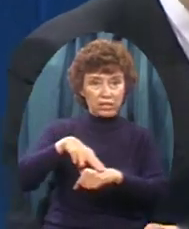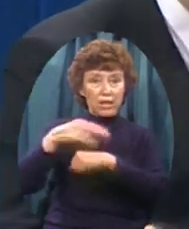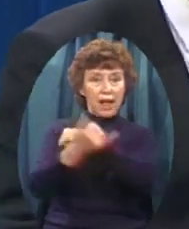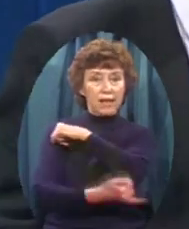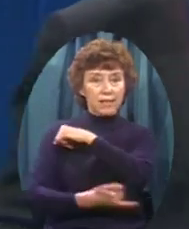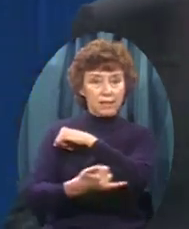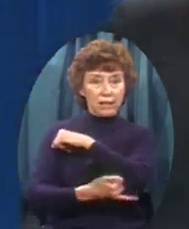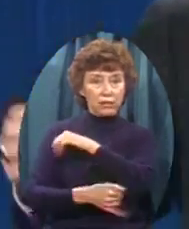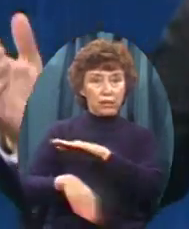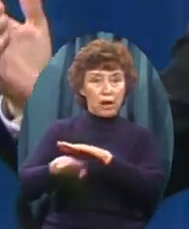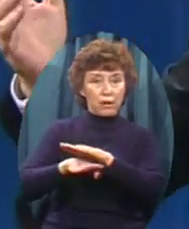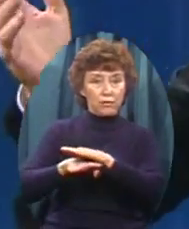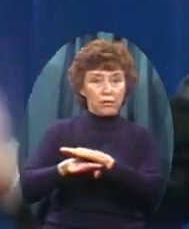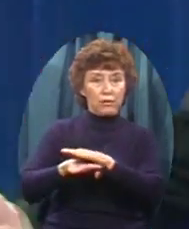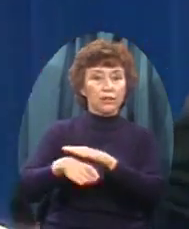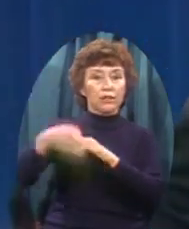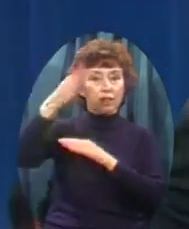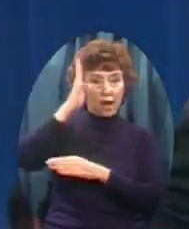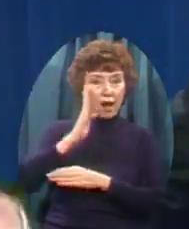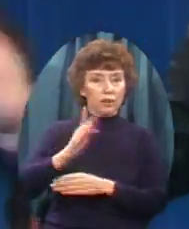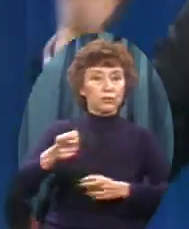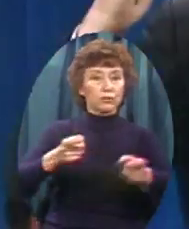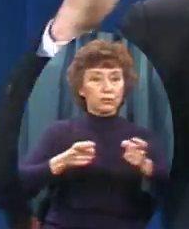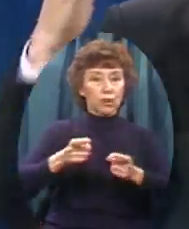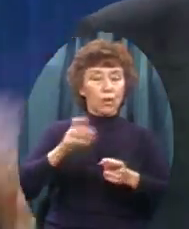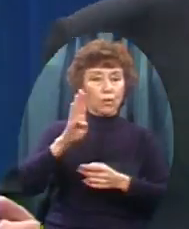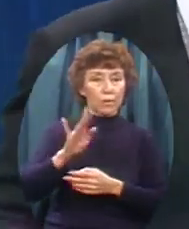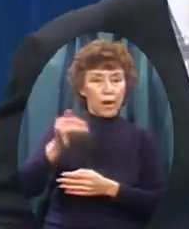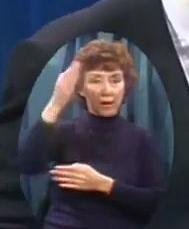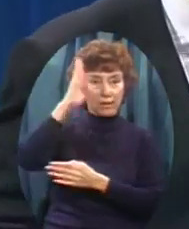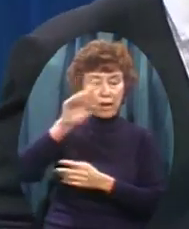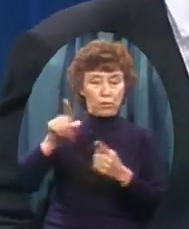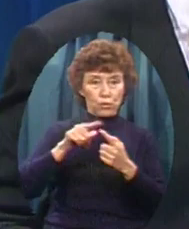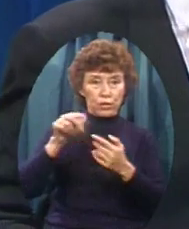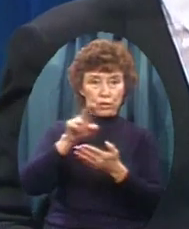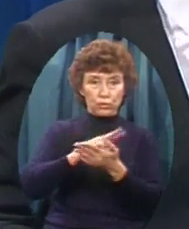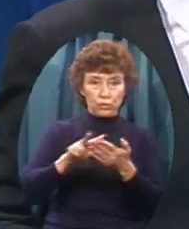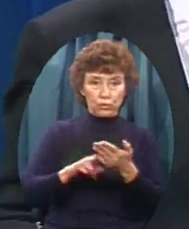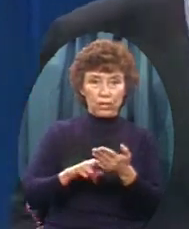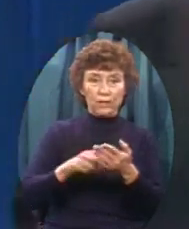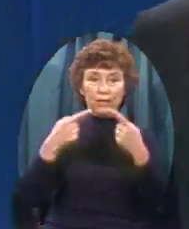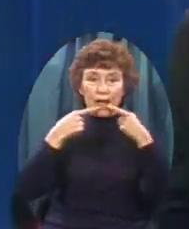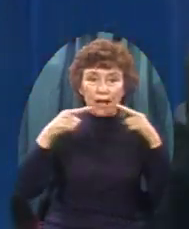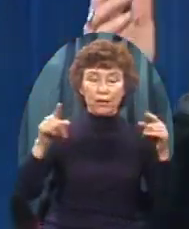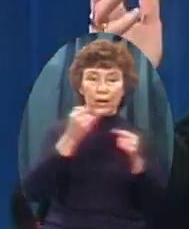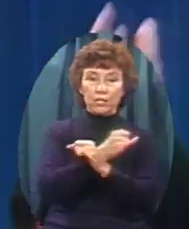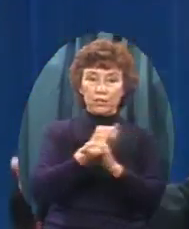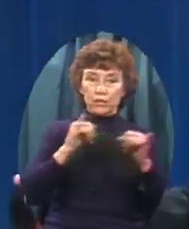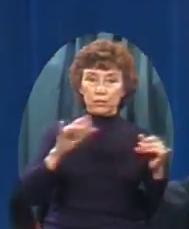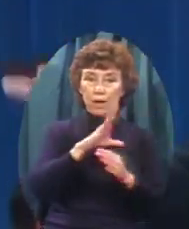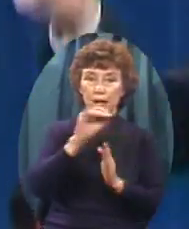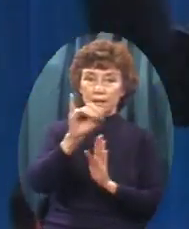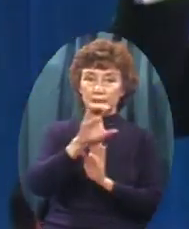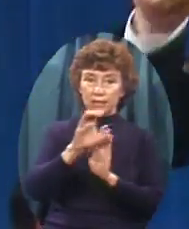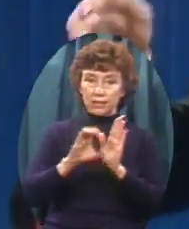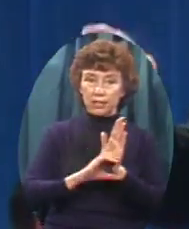God When you read The constitution When you read The declaration Of independence You read Of that creator Capital C